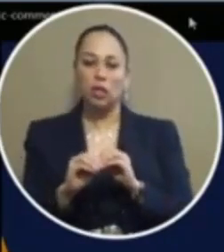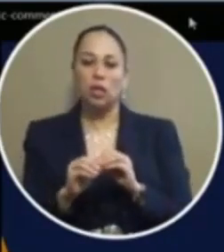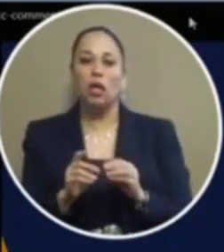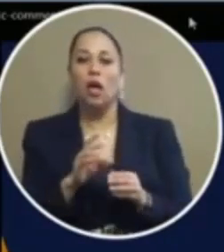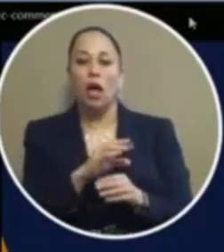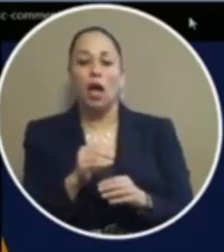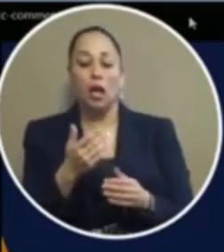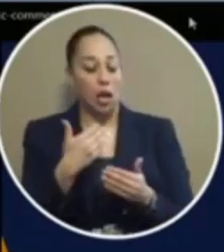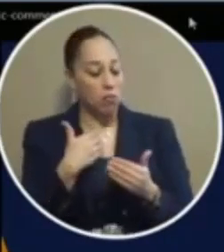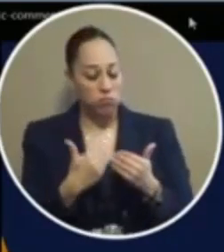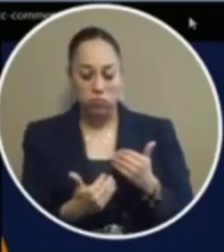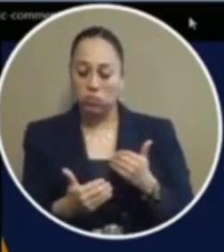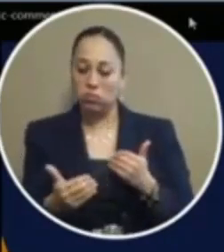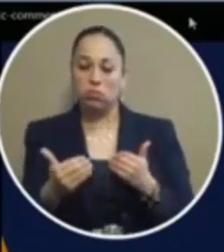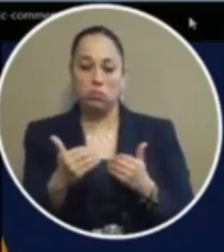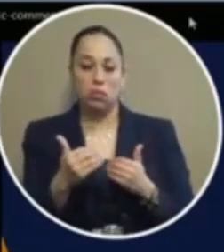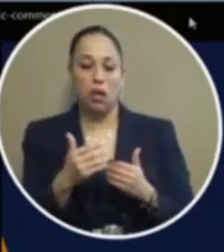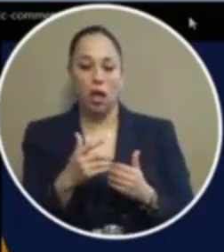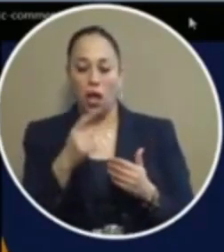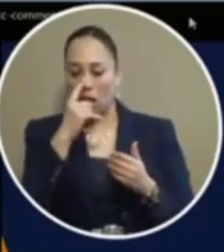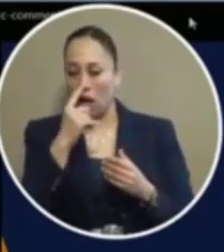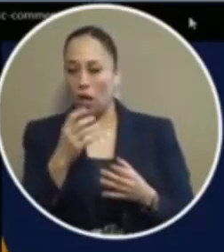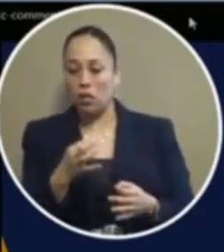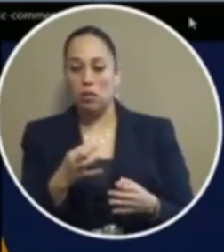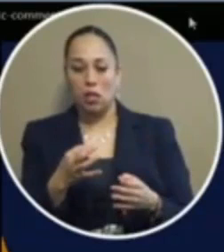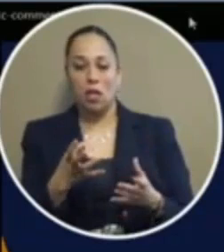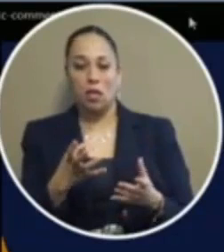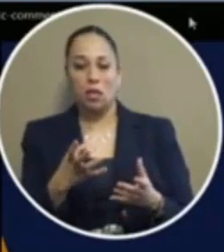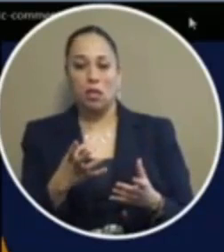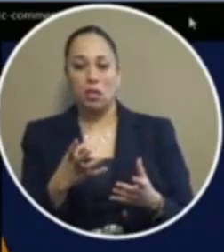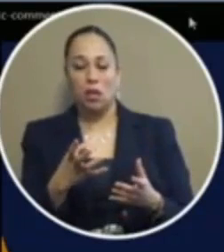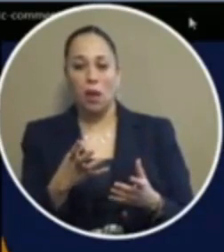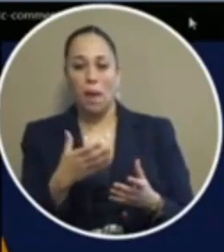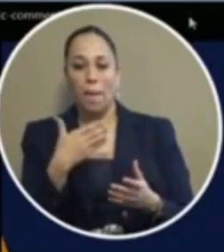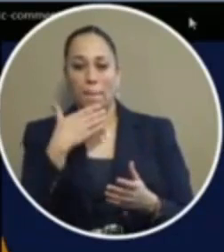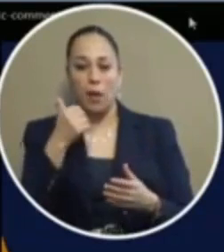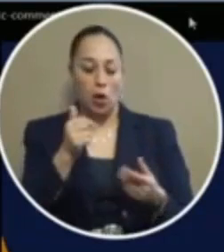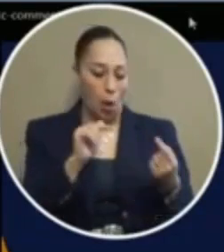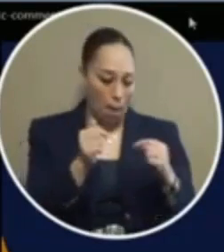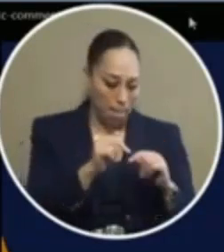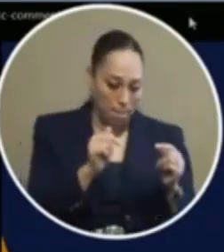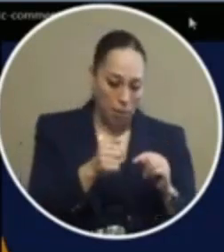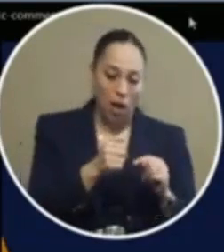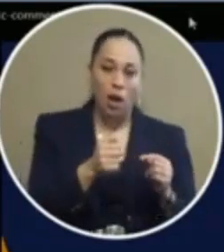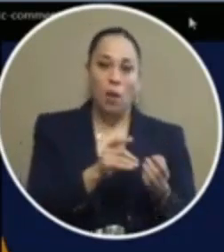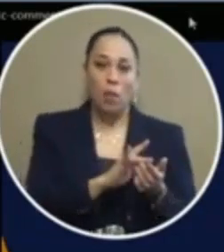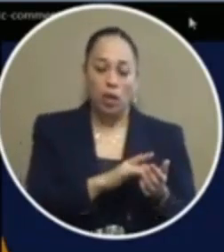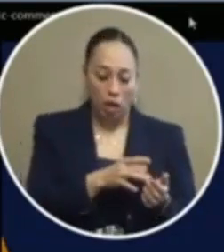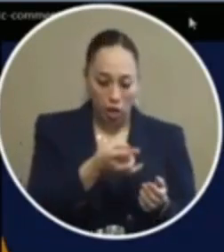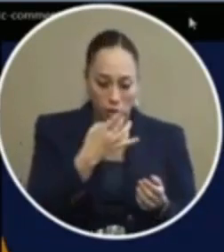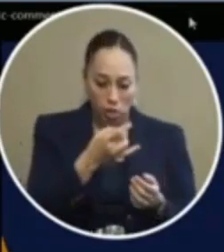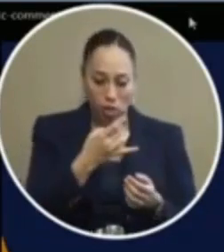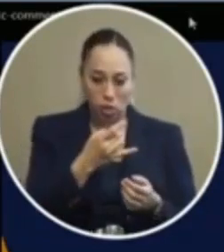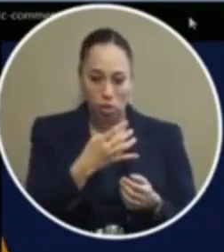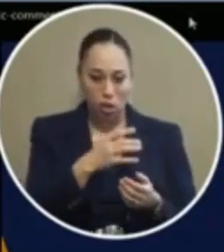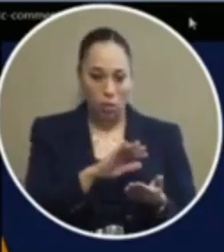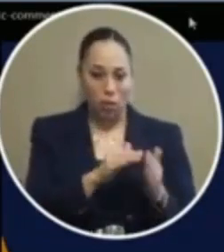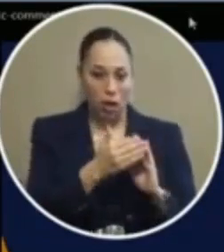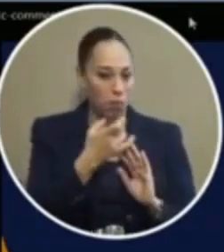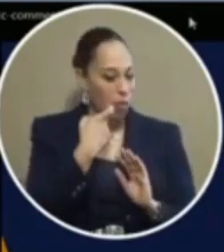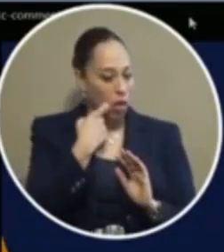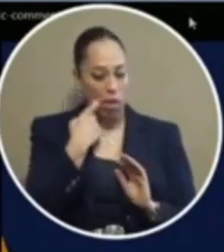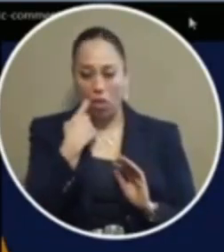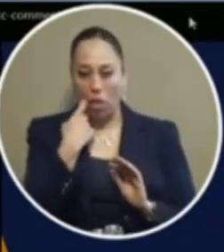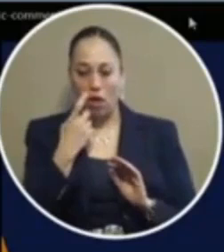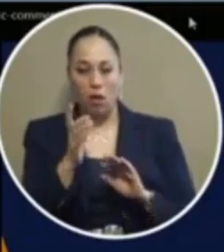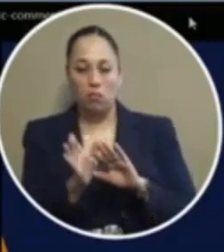having to go ahead and you know decide if i want to go ahead and take some pain medication opioids and possibly get addicted to it but yet